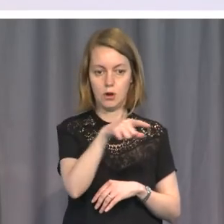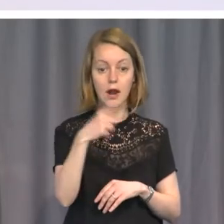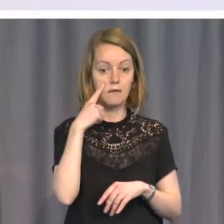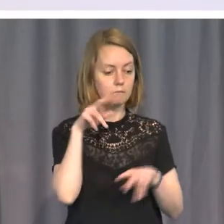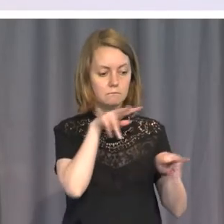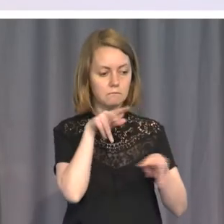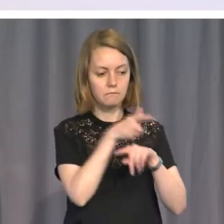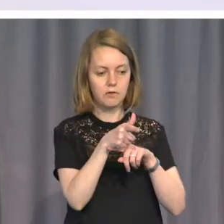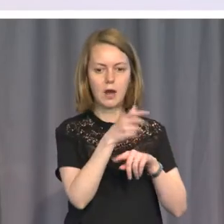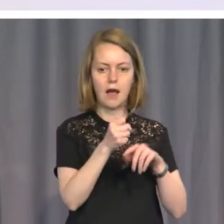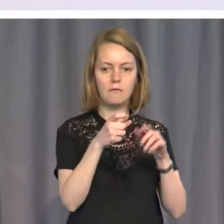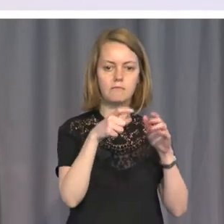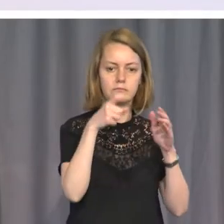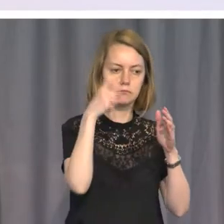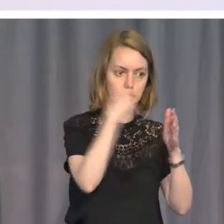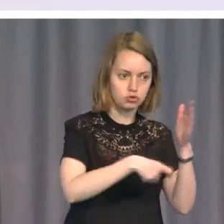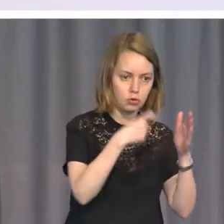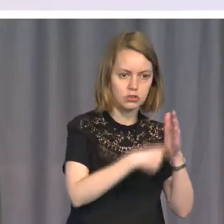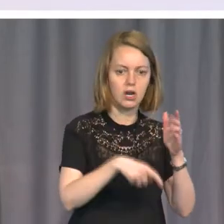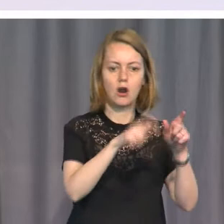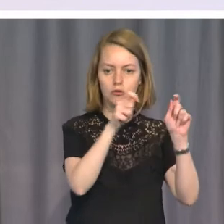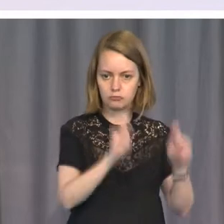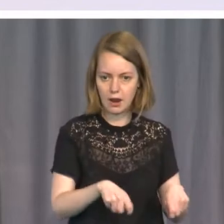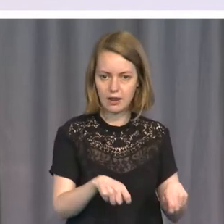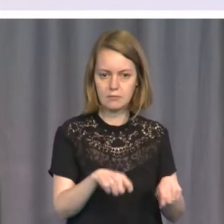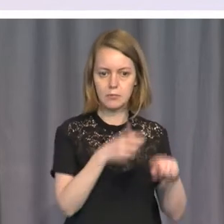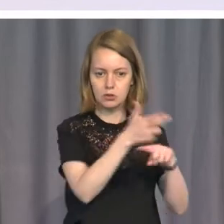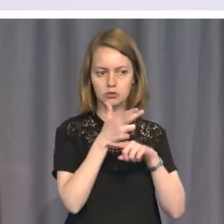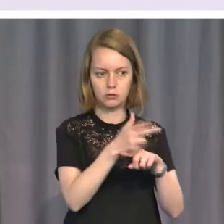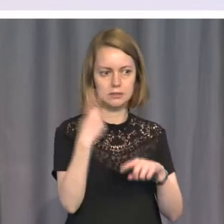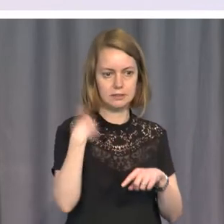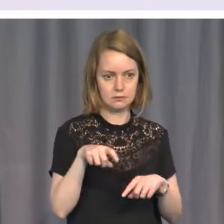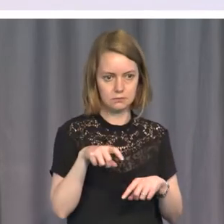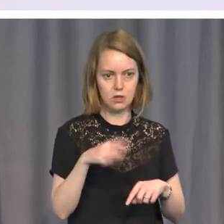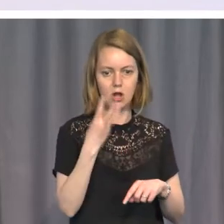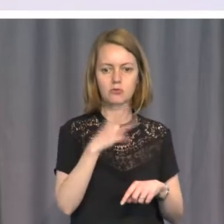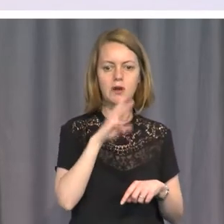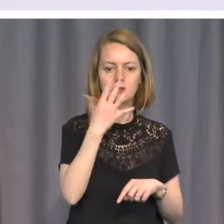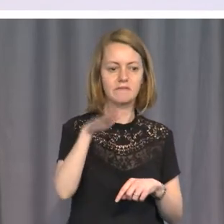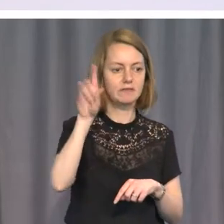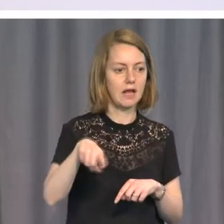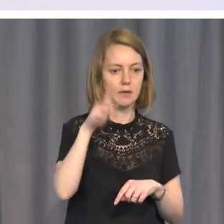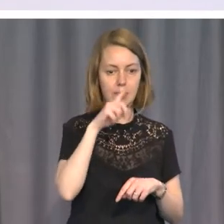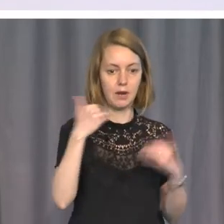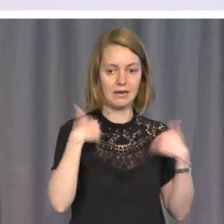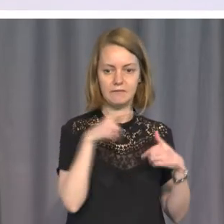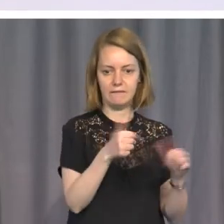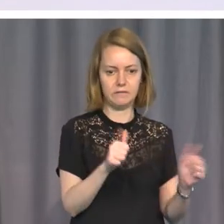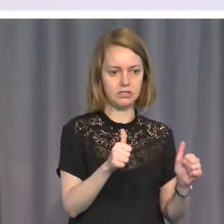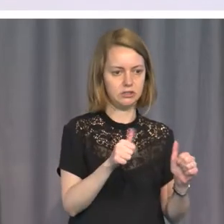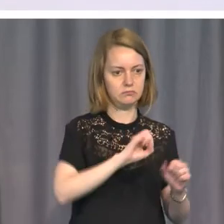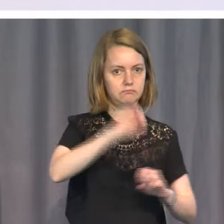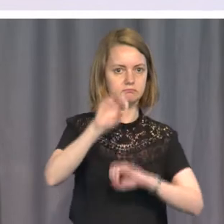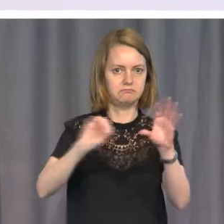and rape, summary executions. In,000 civilians were displaced. And despite